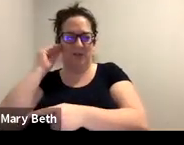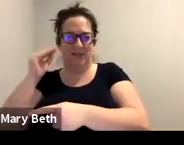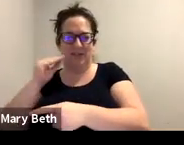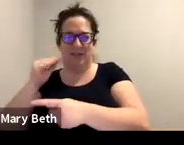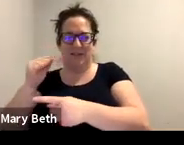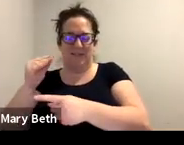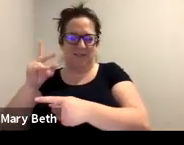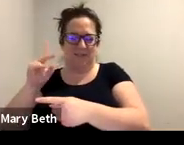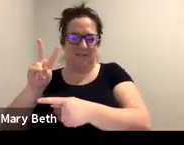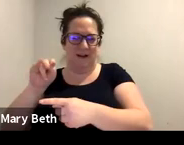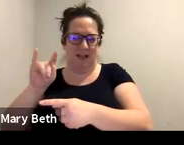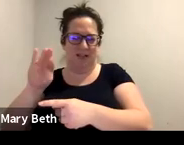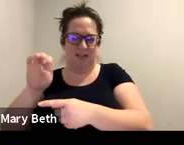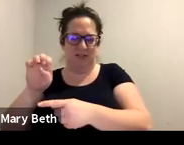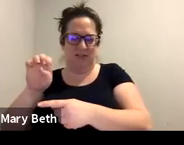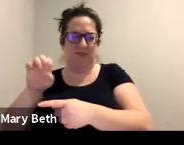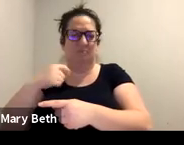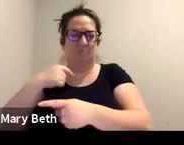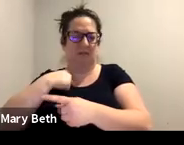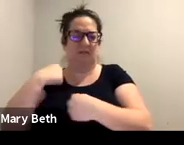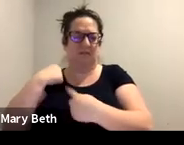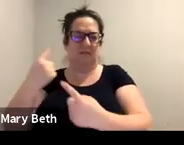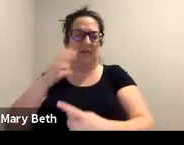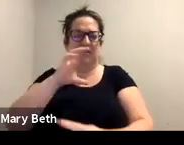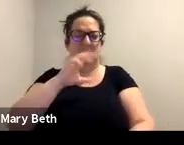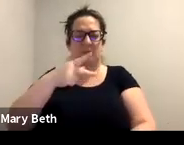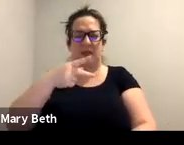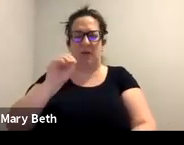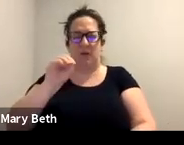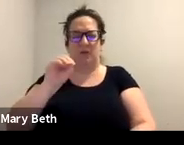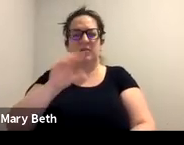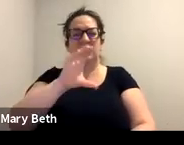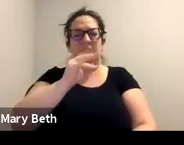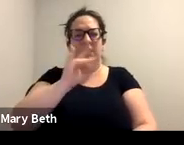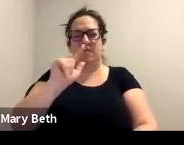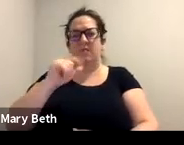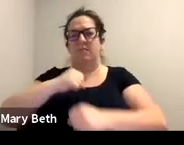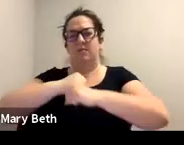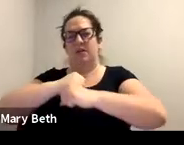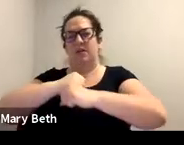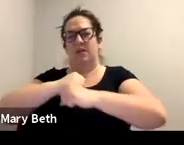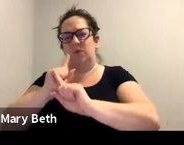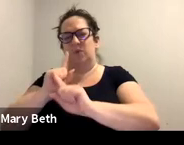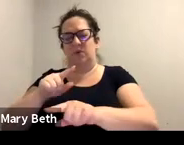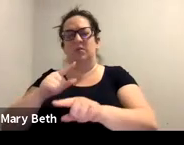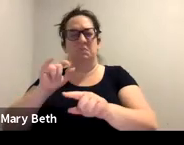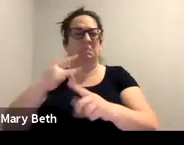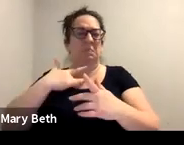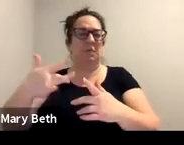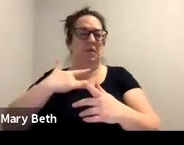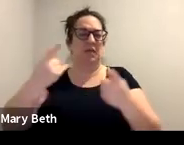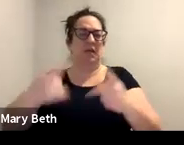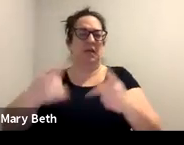SAPOs, but these are the two kind of protection orders that at least within our field, I've seen